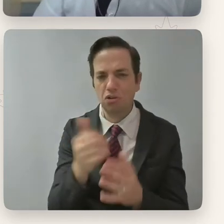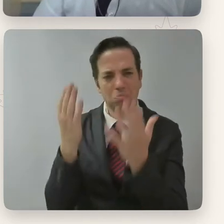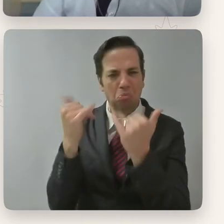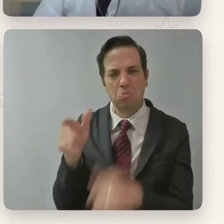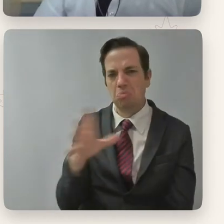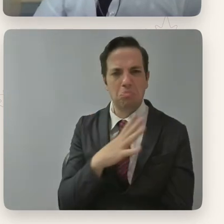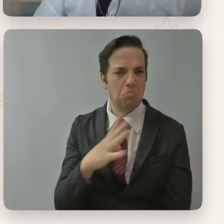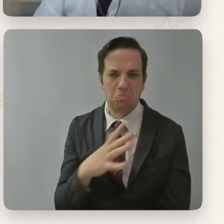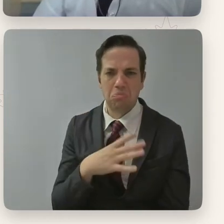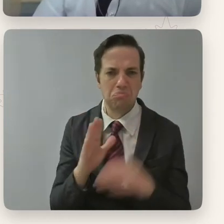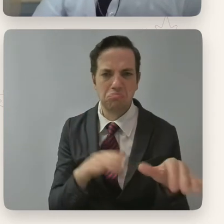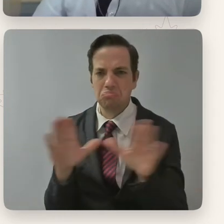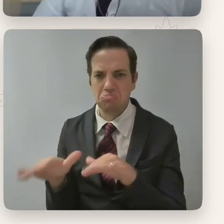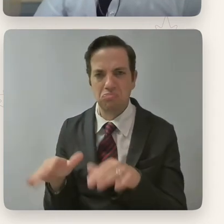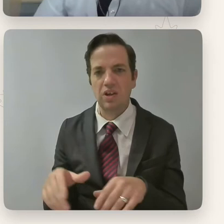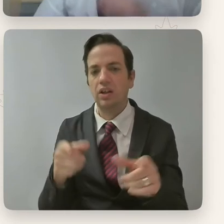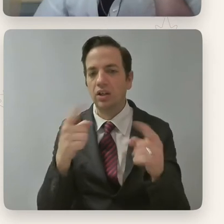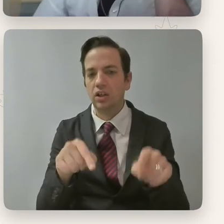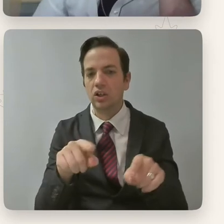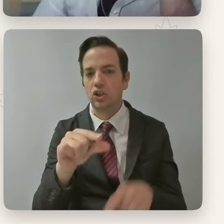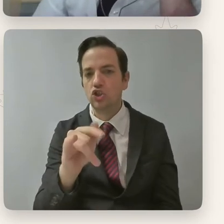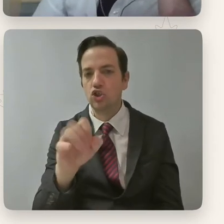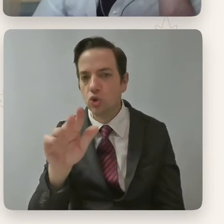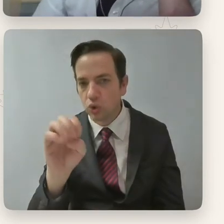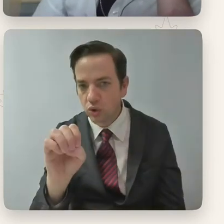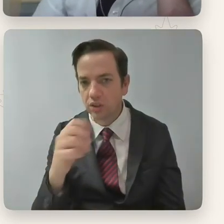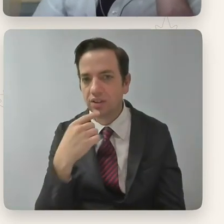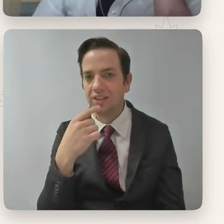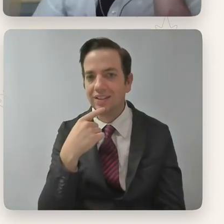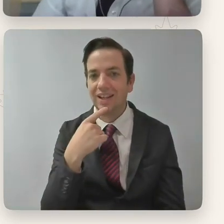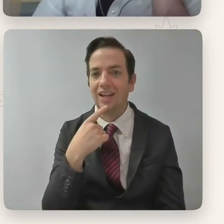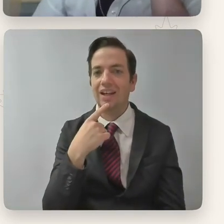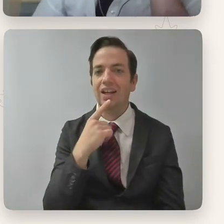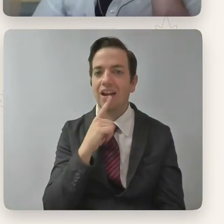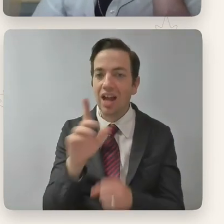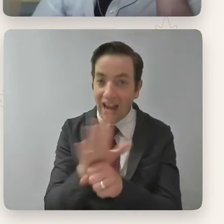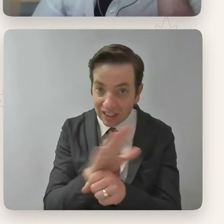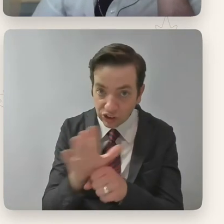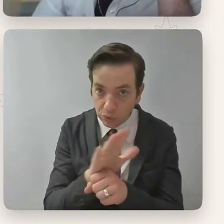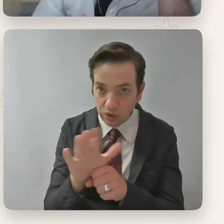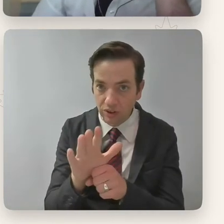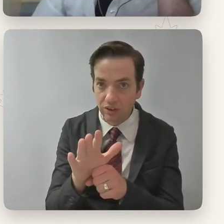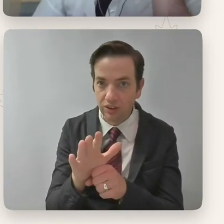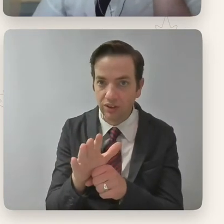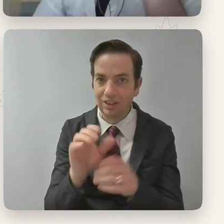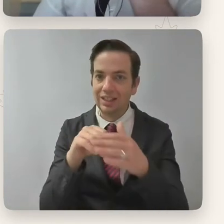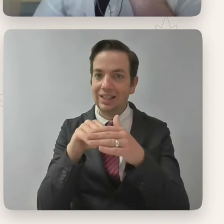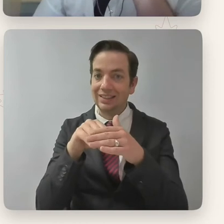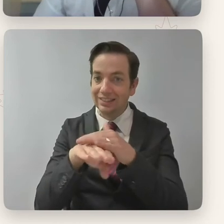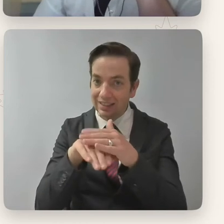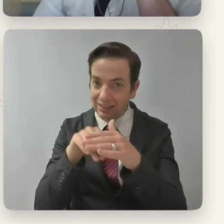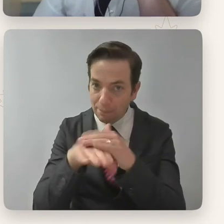actual concrete accessibility initiatives as well as better roles. You know, Chris has spoken about,